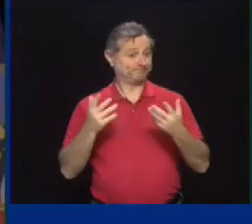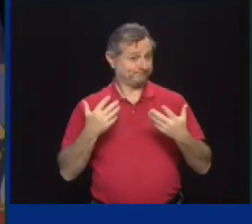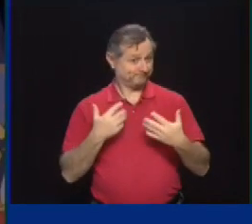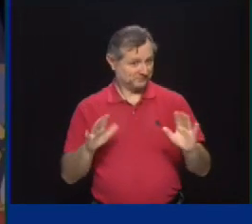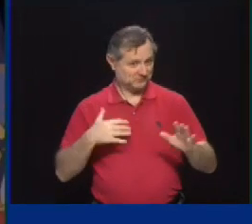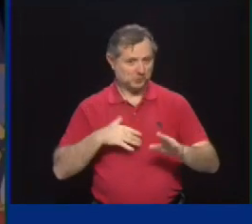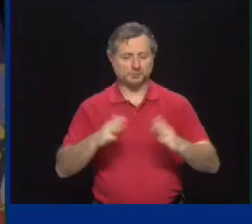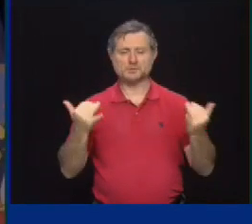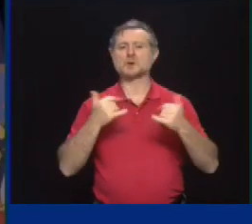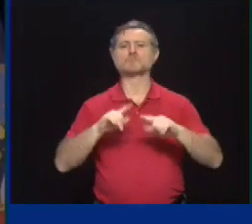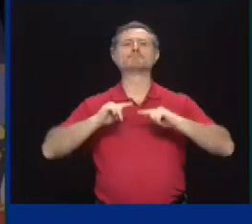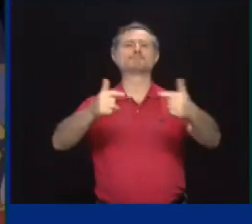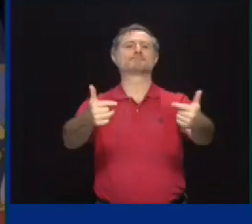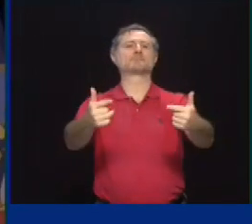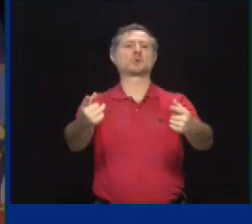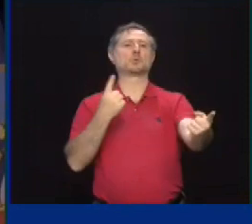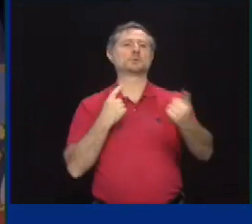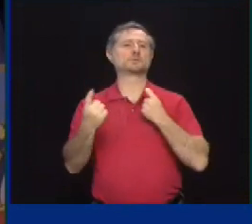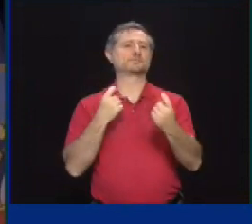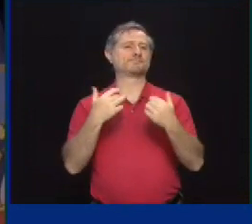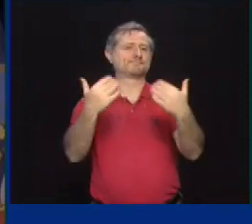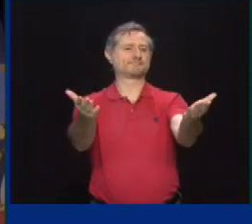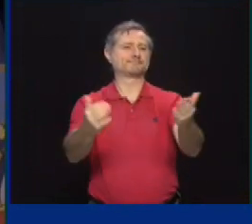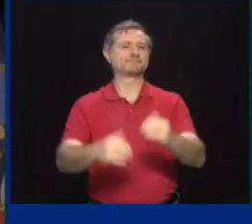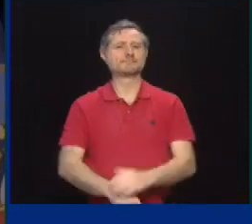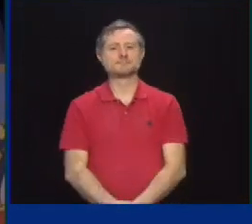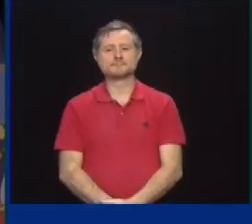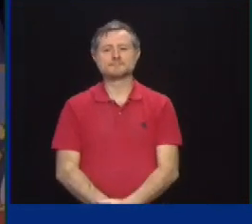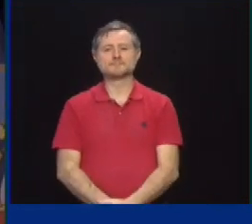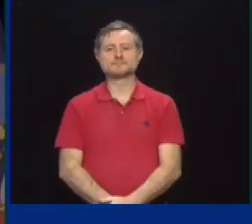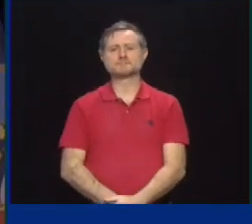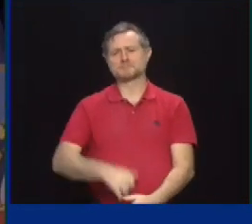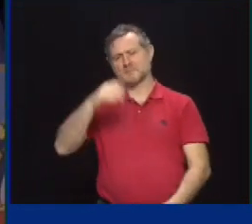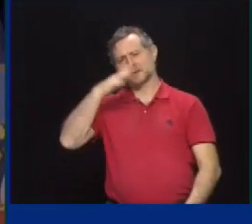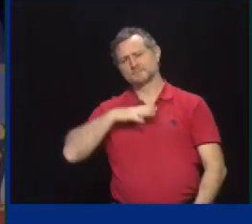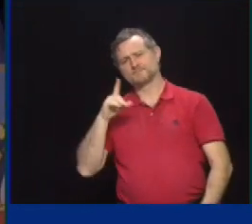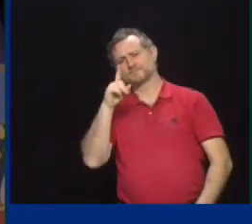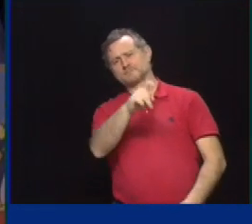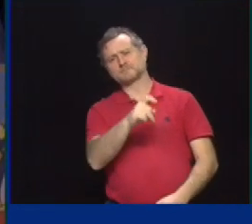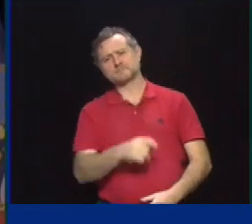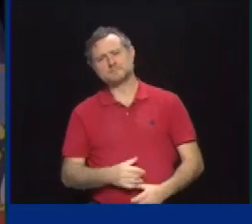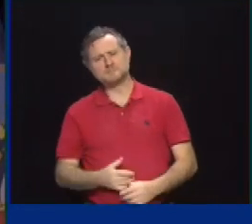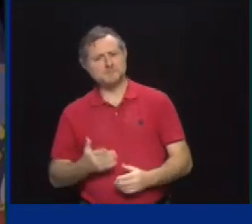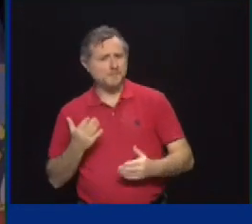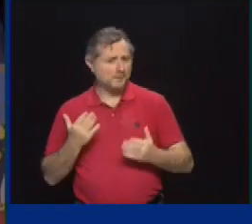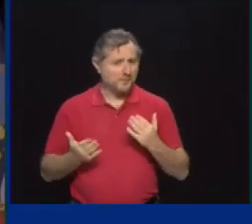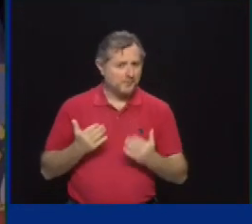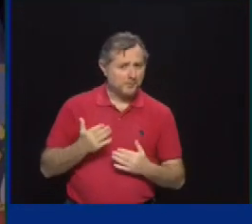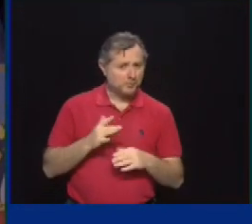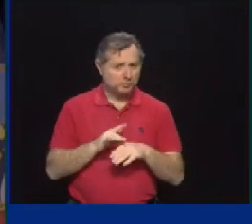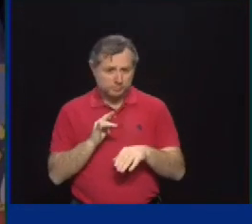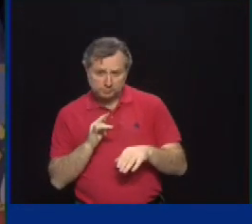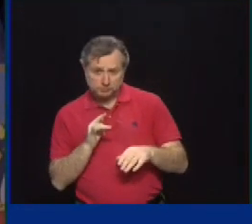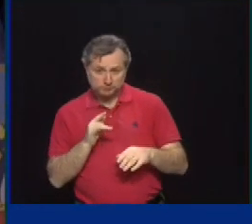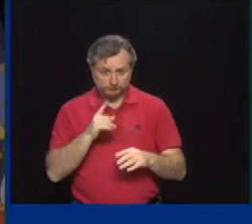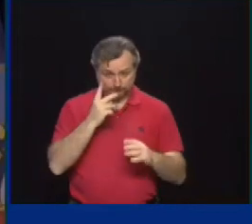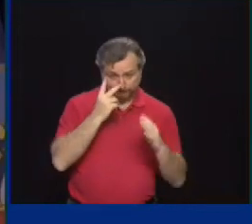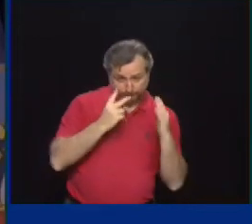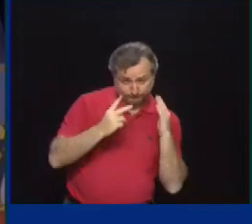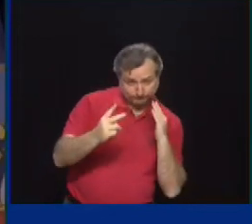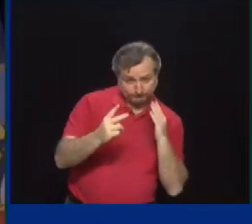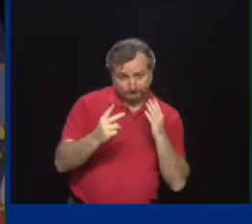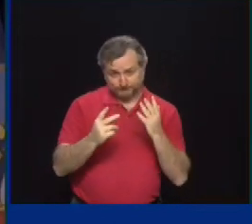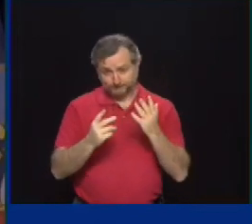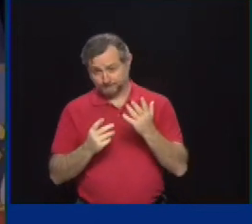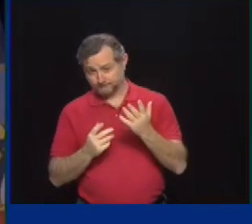I know it's maybe a little premature at this stage, but do you anticipate at some point, given that these vaccines will be available for children to be attending